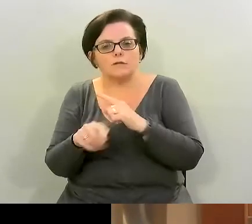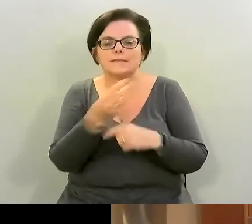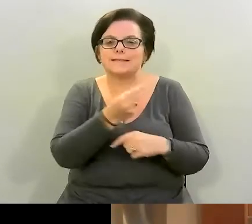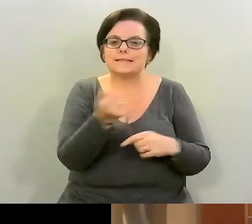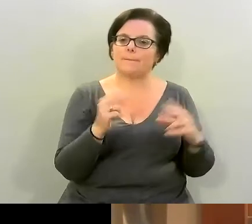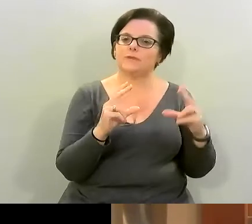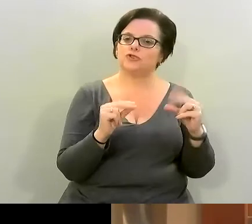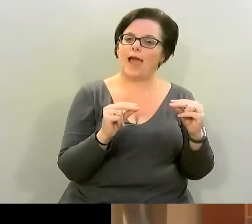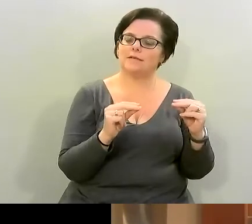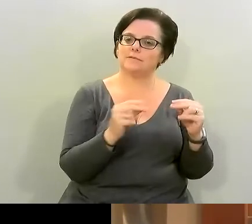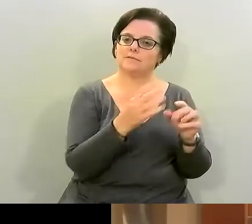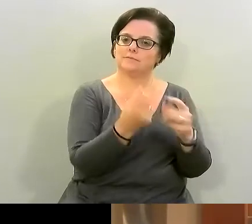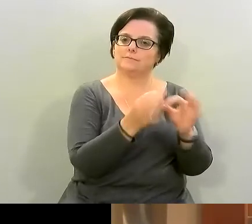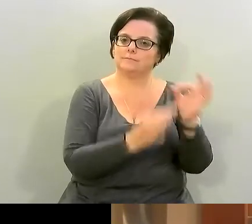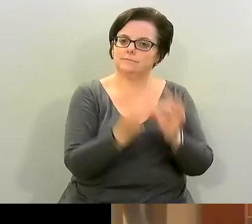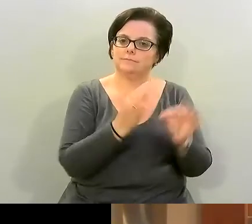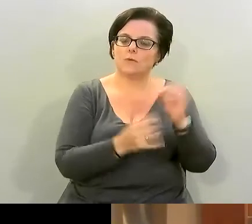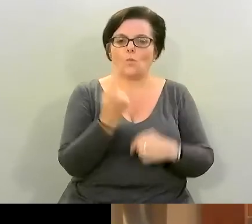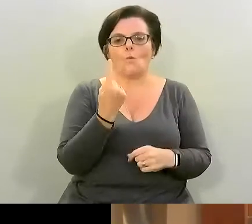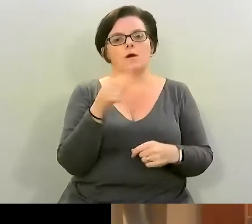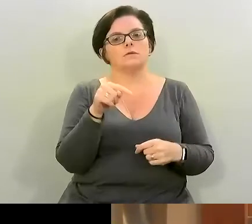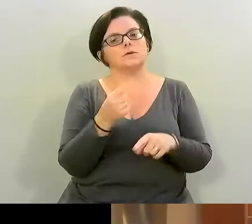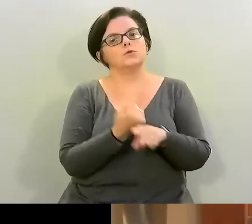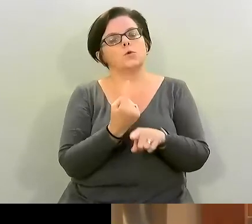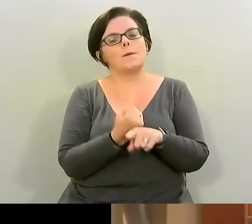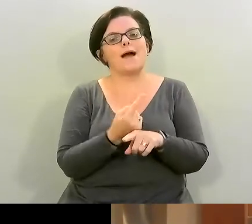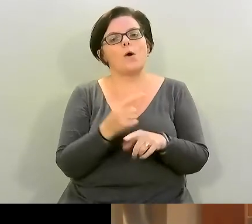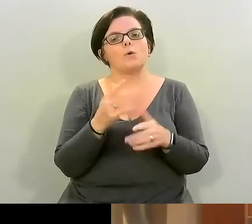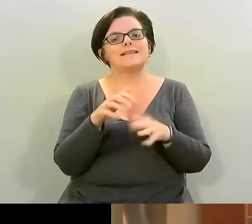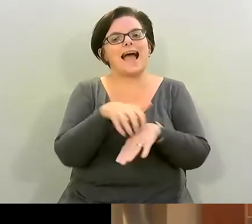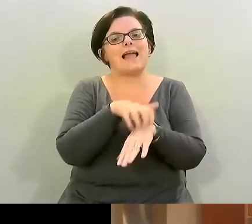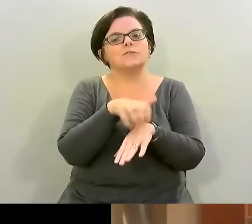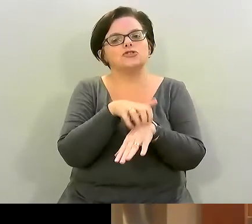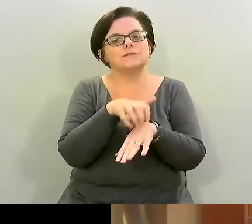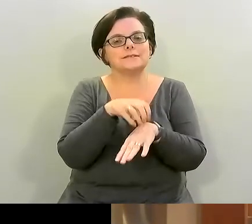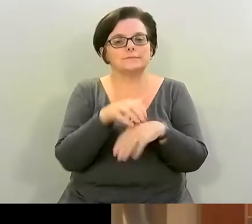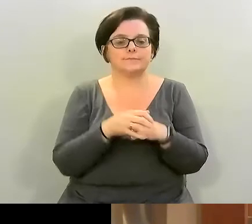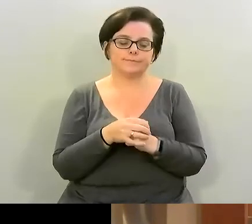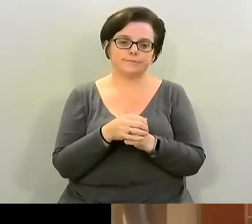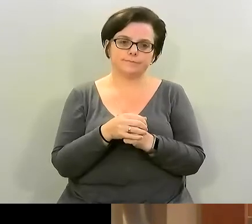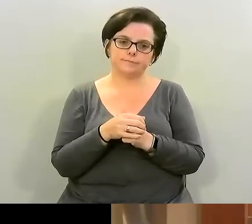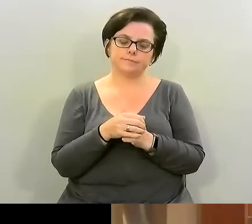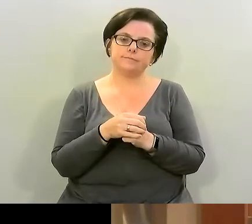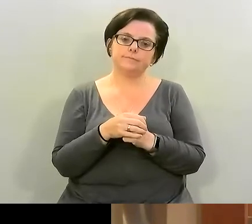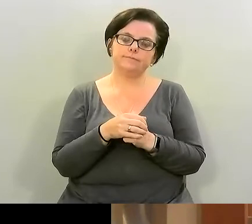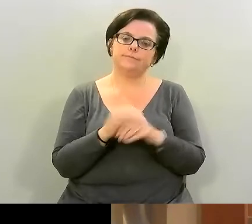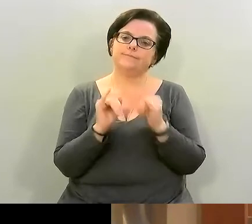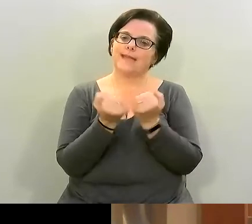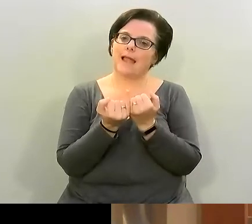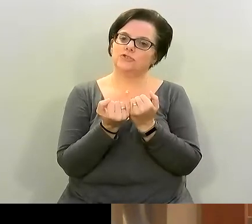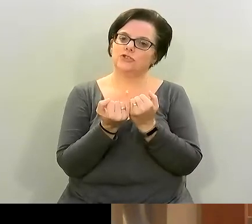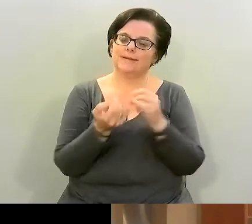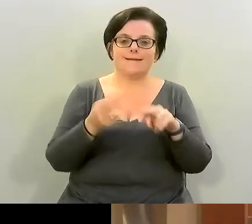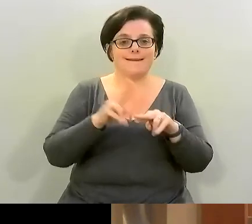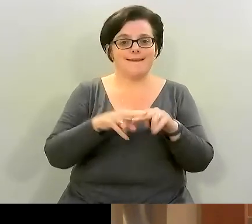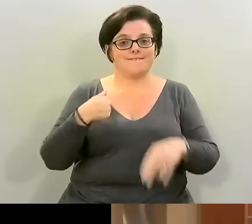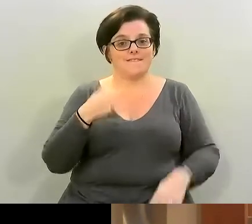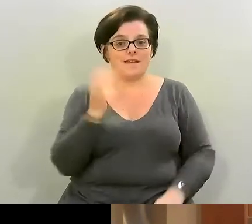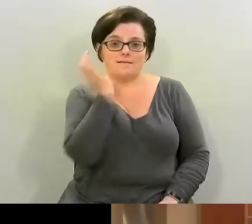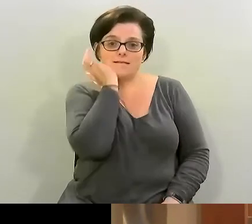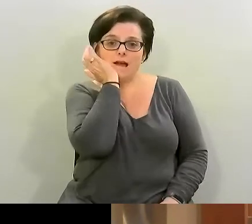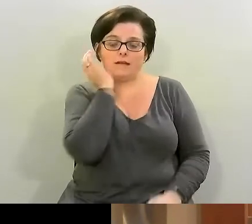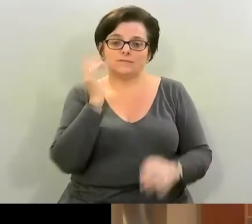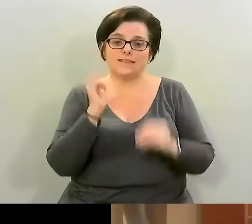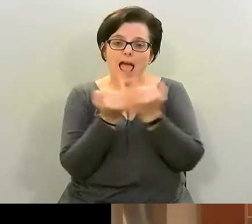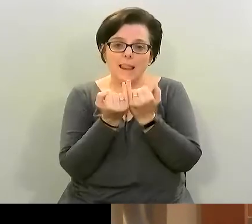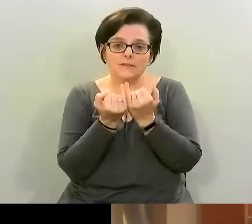one question around allergies um does um if you have a nut allergy um